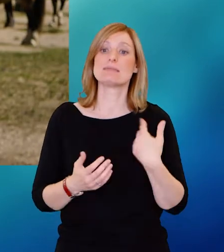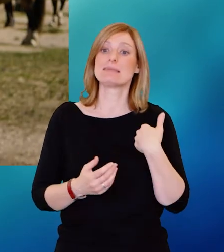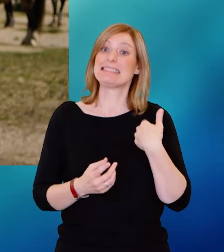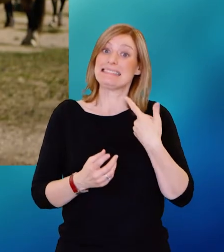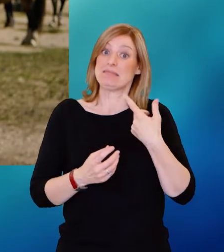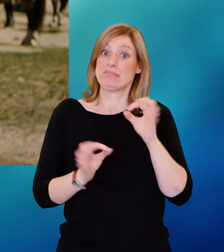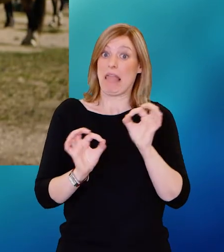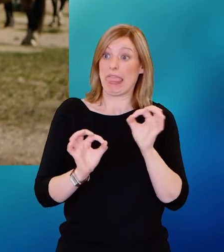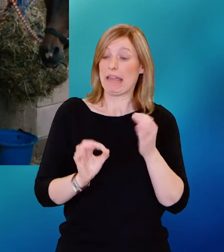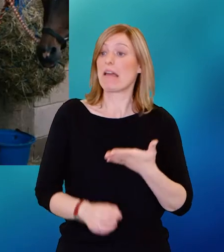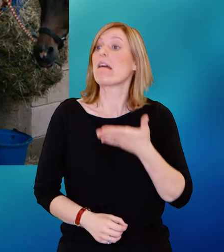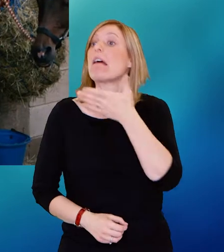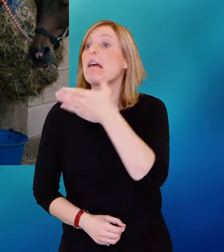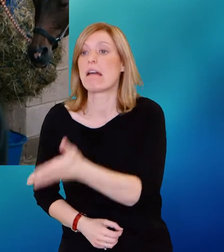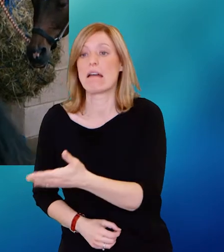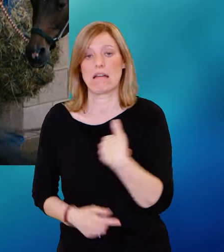if it weren't for them.